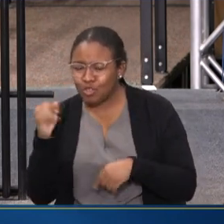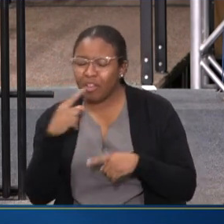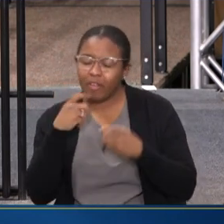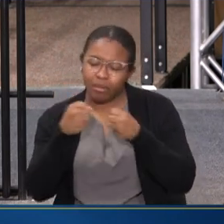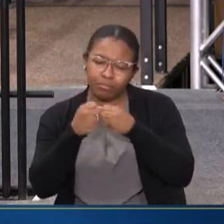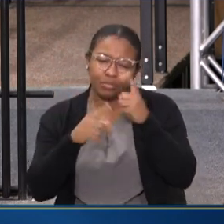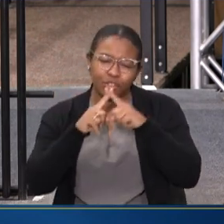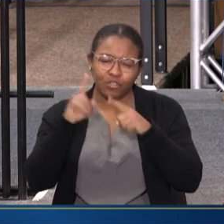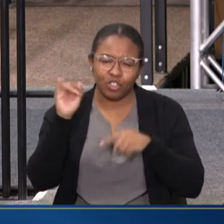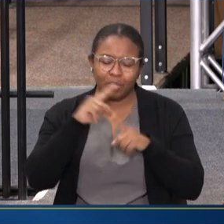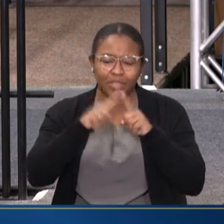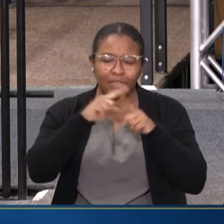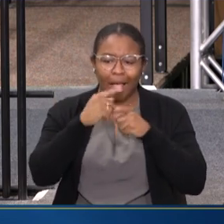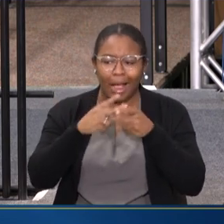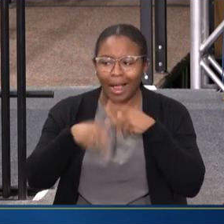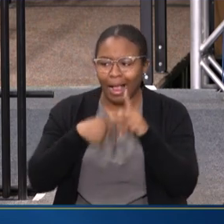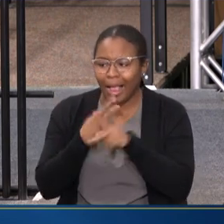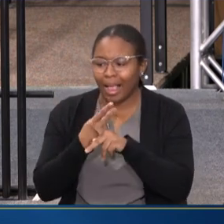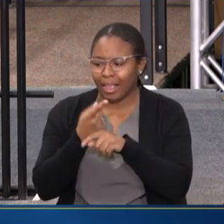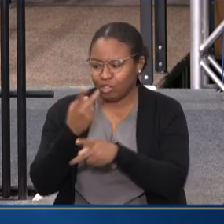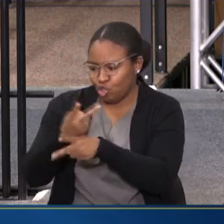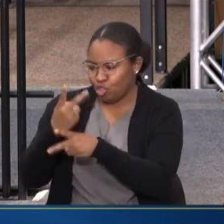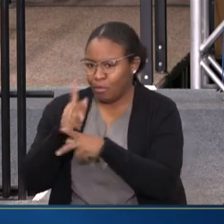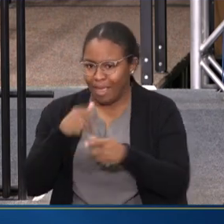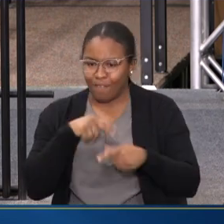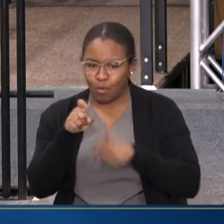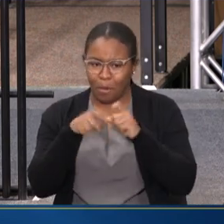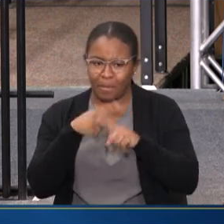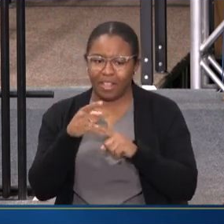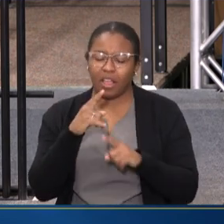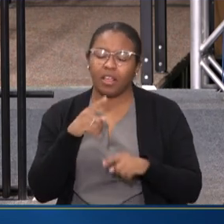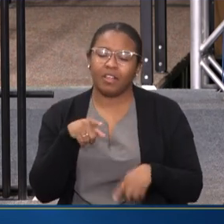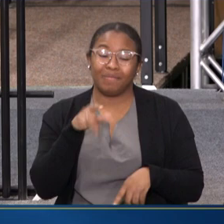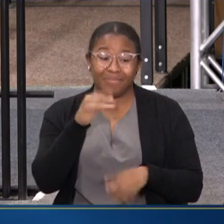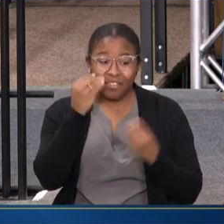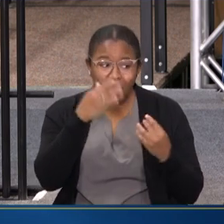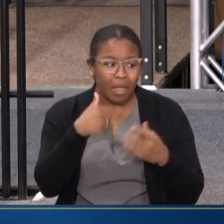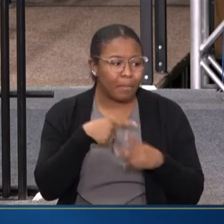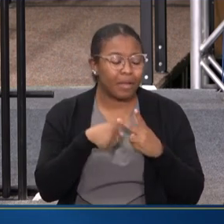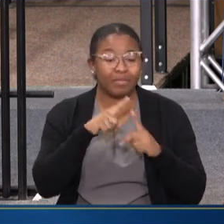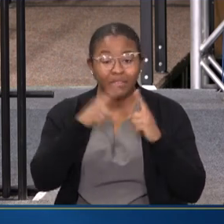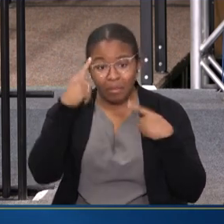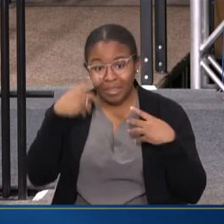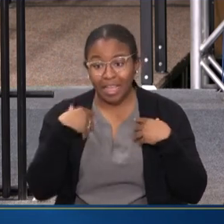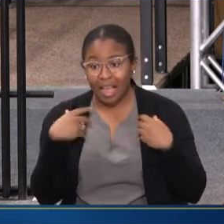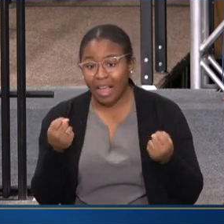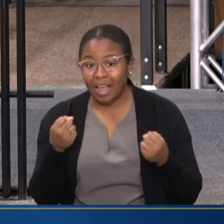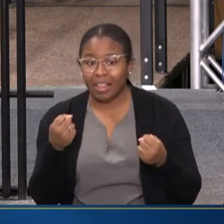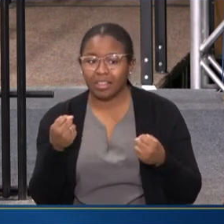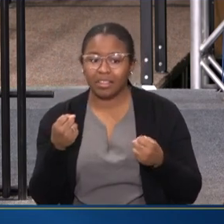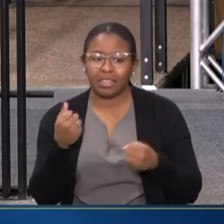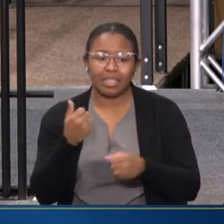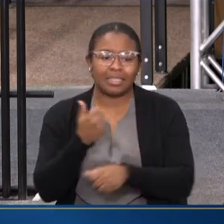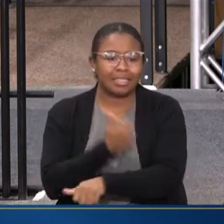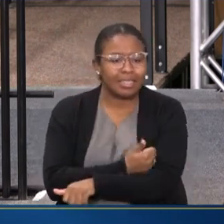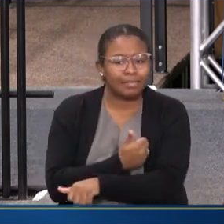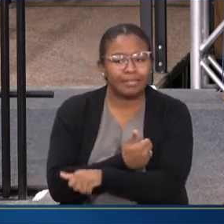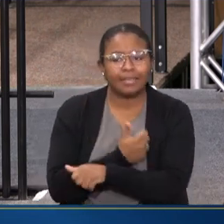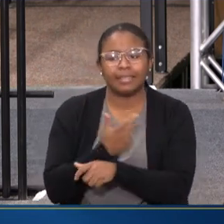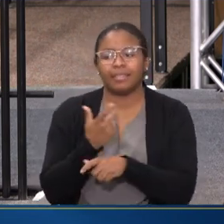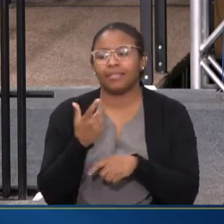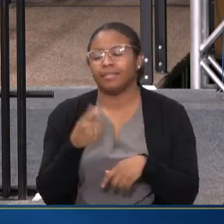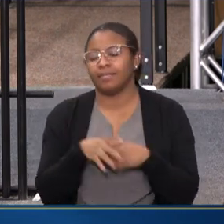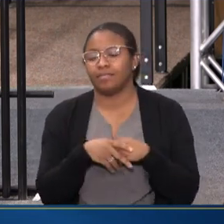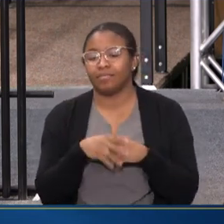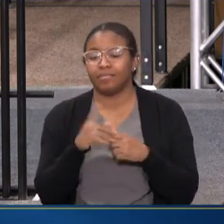DIFFERENT TYPES OF CARE THAT A PERSON MIGHT HAVE QUESTIONS ABOUT. INFORMATION ABOUT DIFFERENT MENTAL HEALTH, SUBSTANCE USE IN TERMS OF